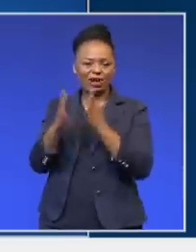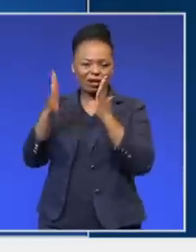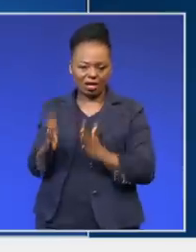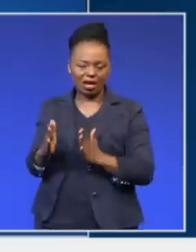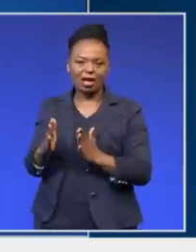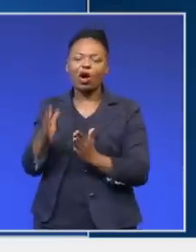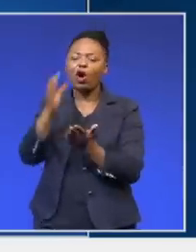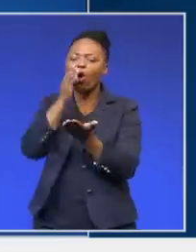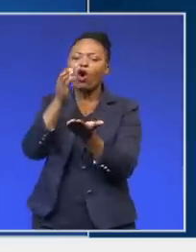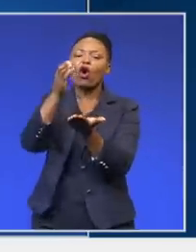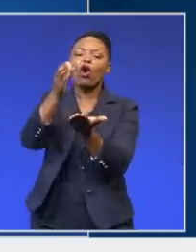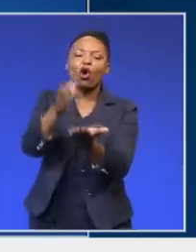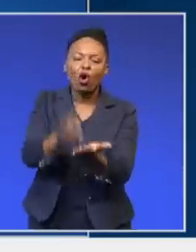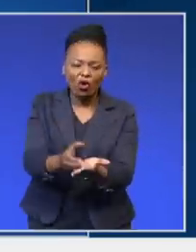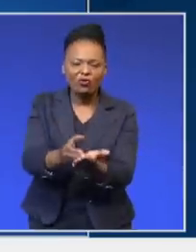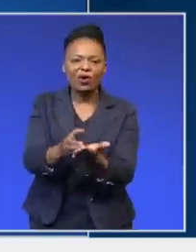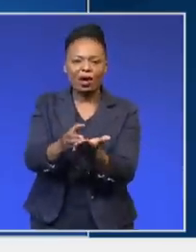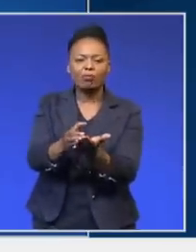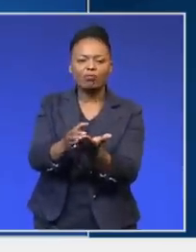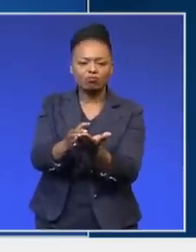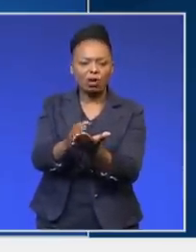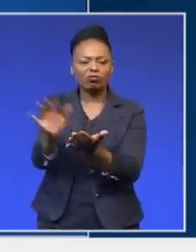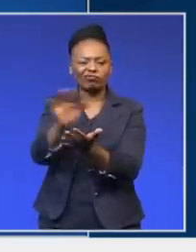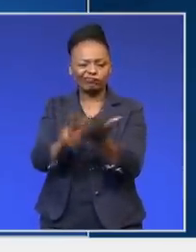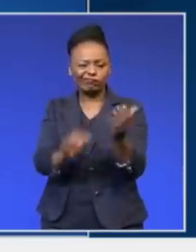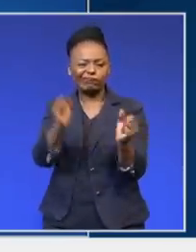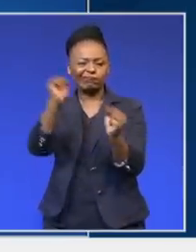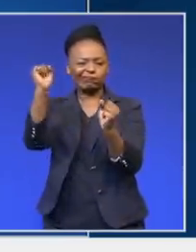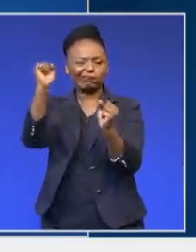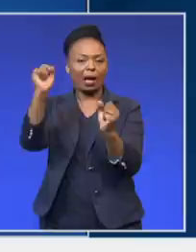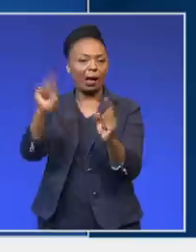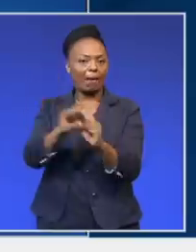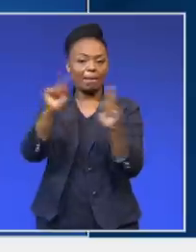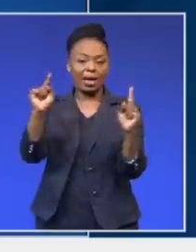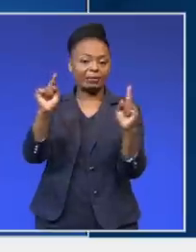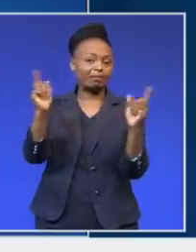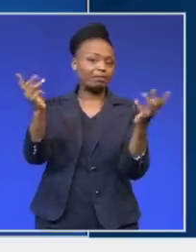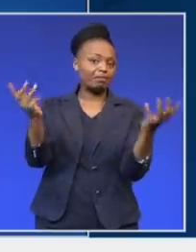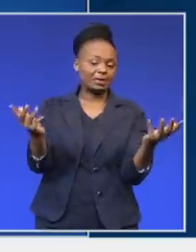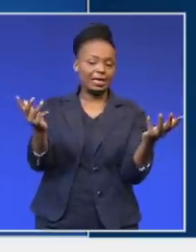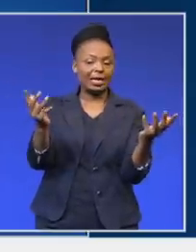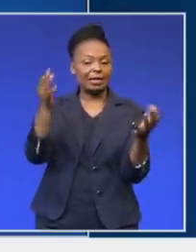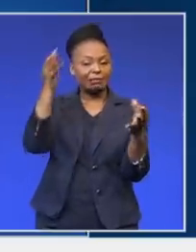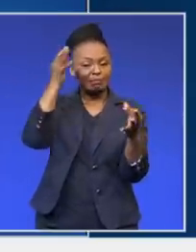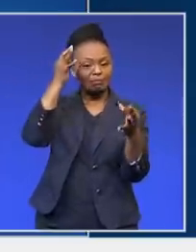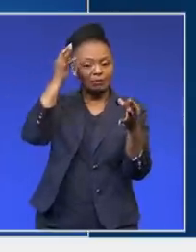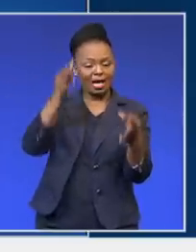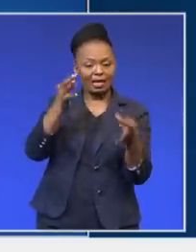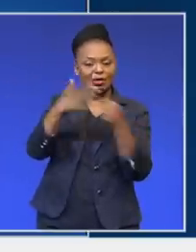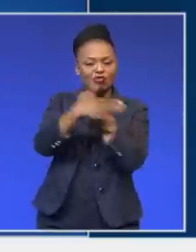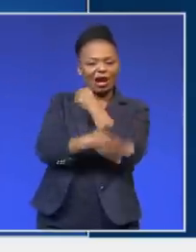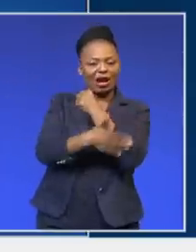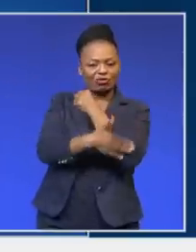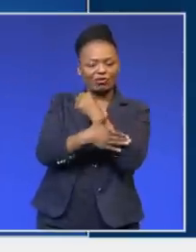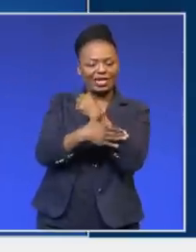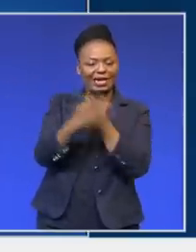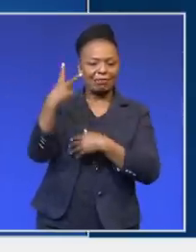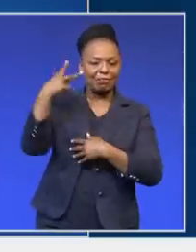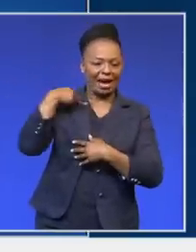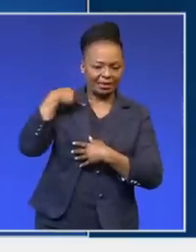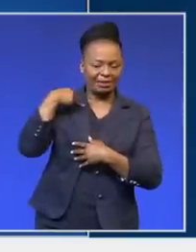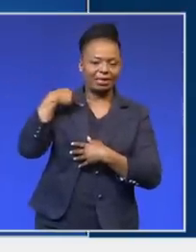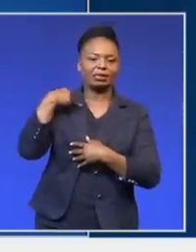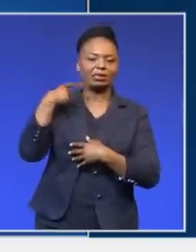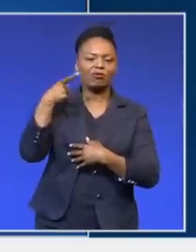confirmative details. But clearly, this is a diplomatic embarrassment and a dilemma for South Africa